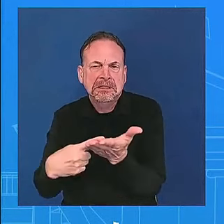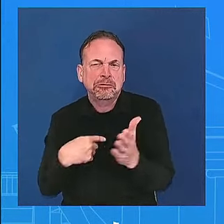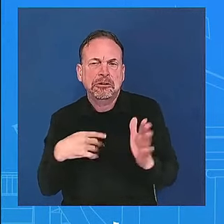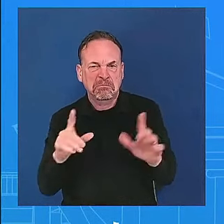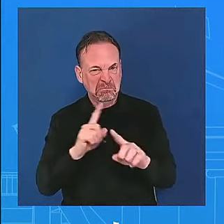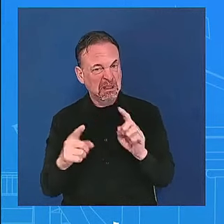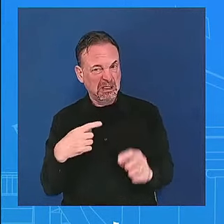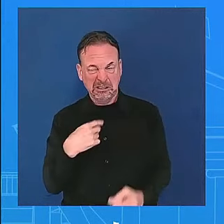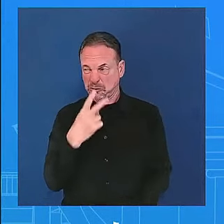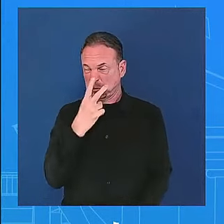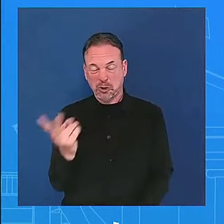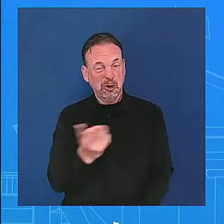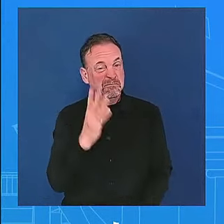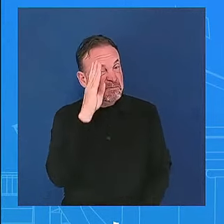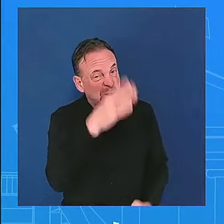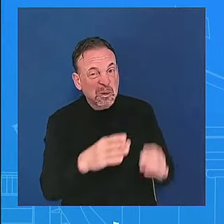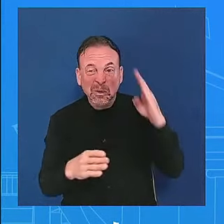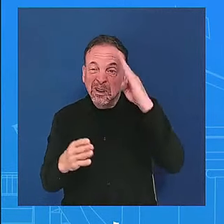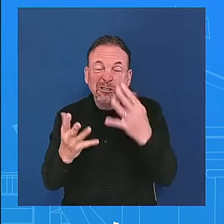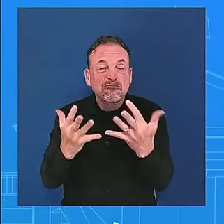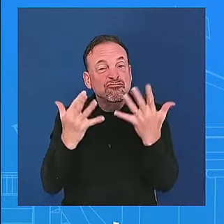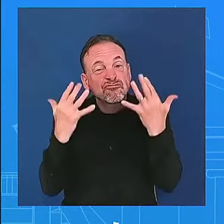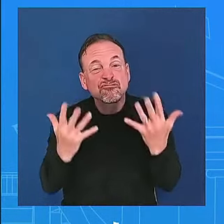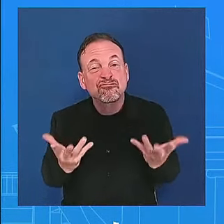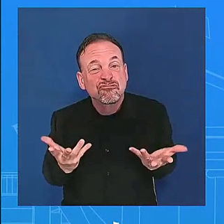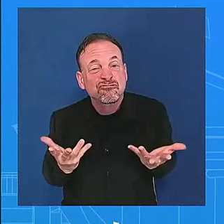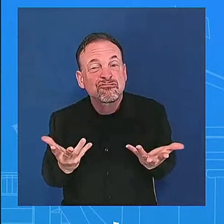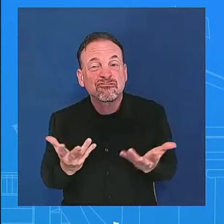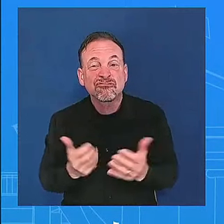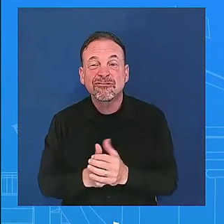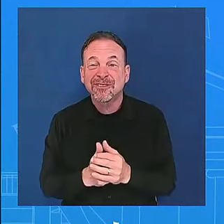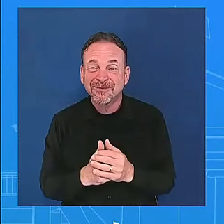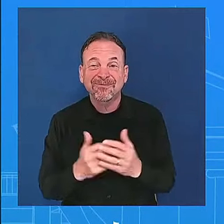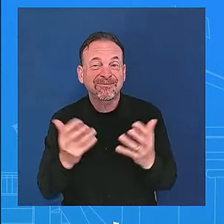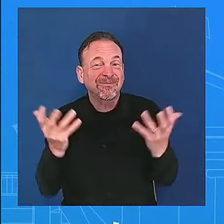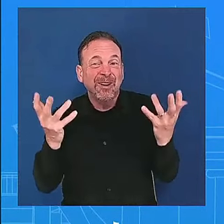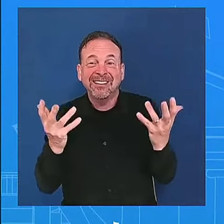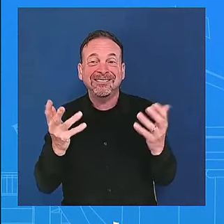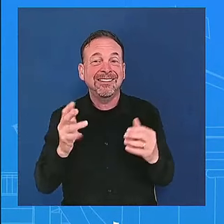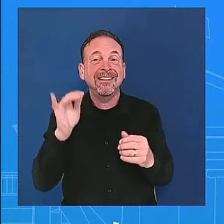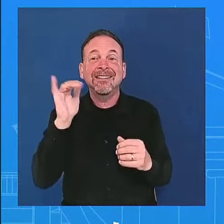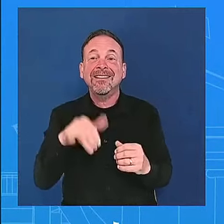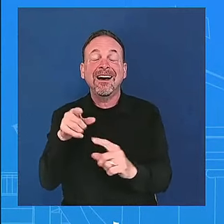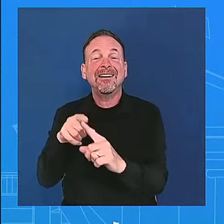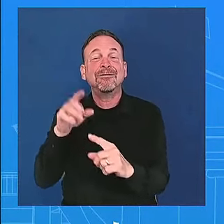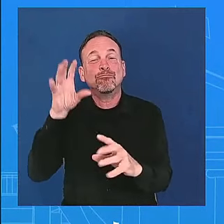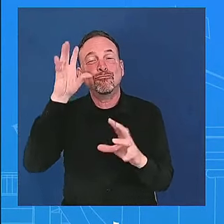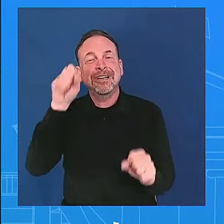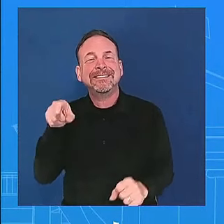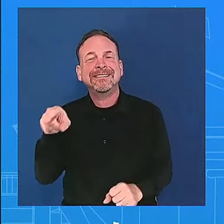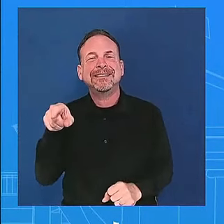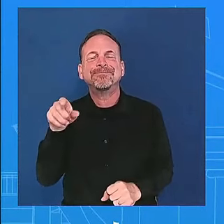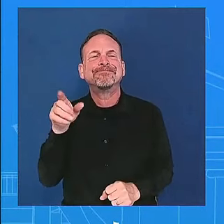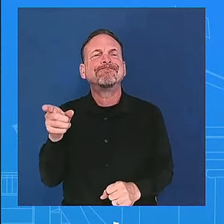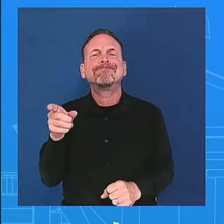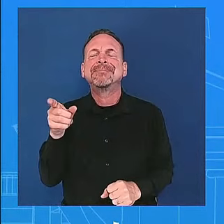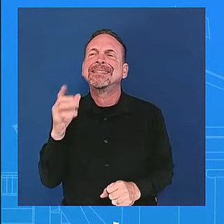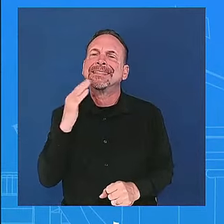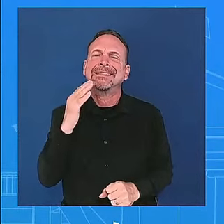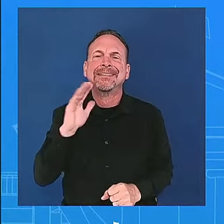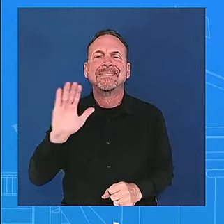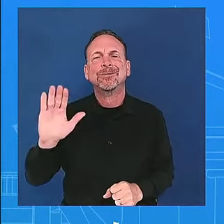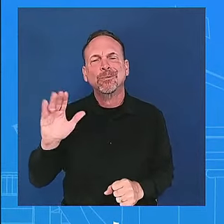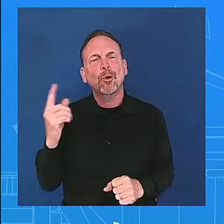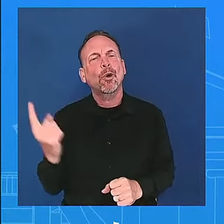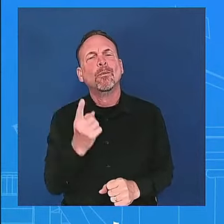and i said this many times he believes in you know reaching across the aisle for example and working with republicans who say he